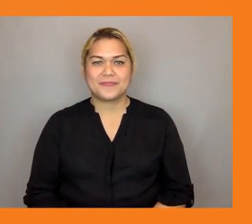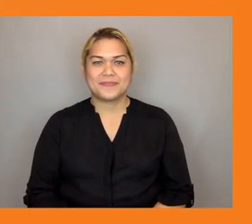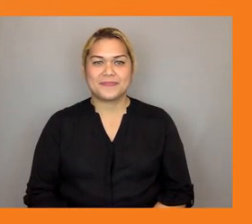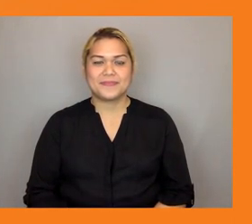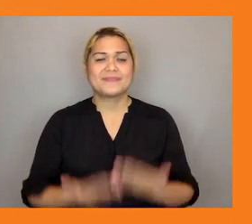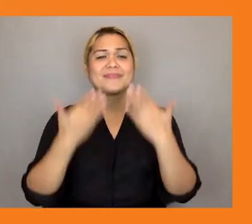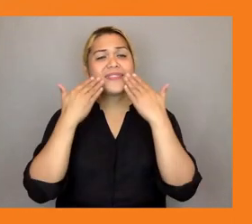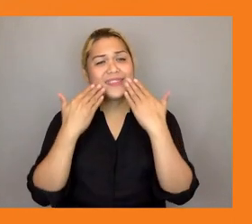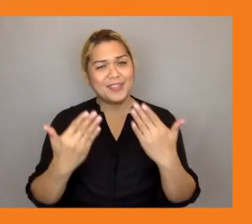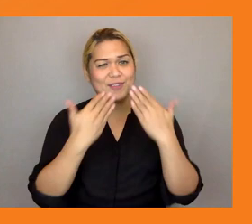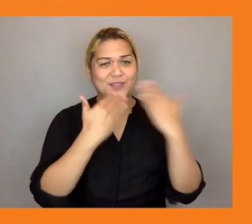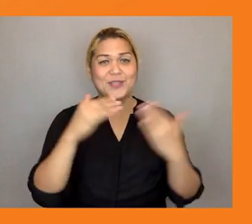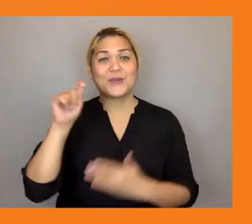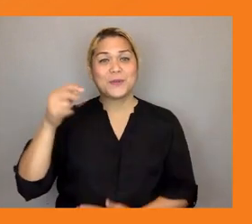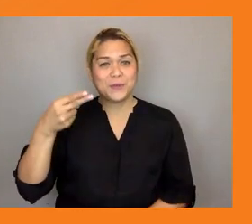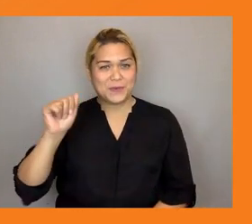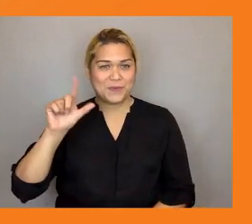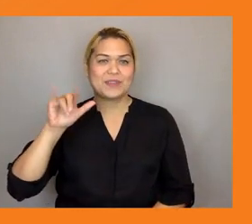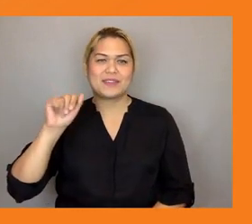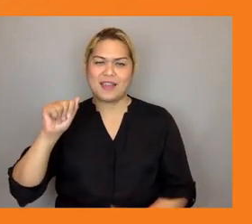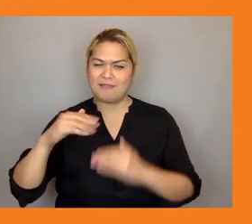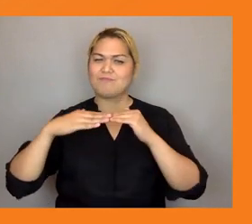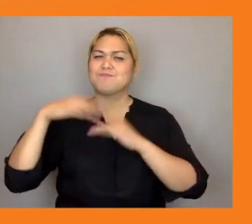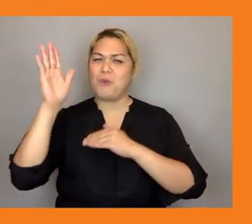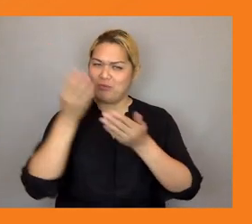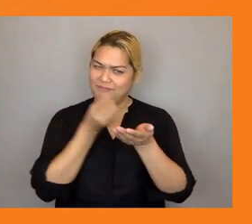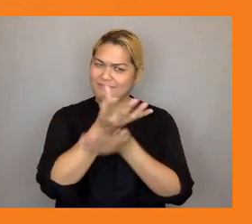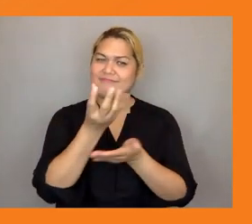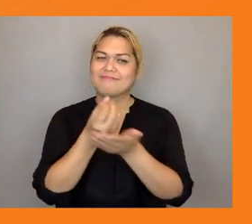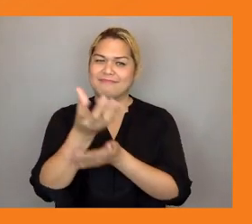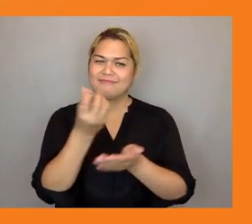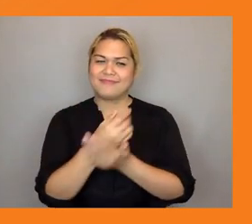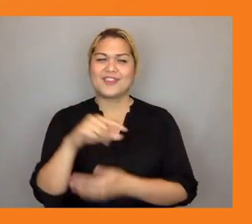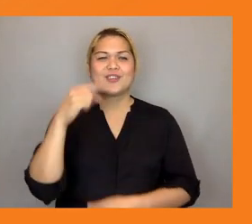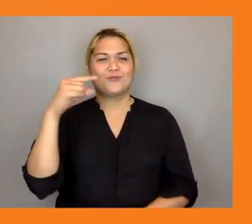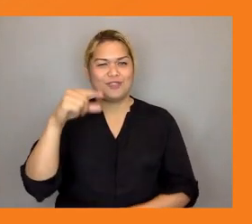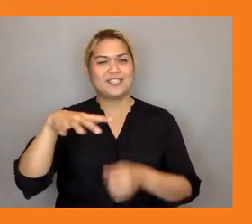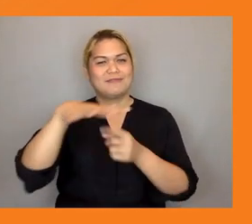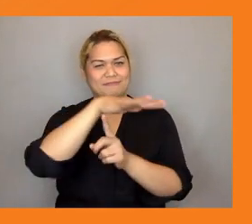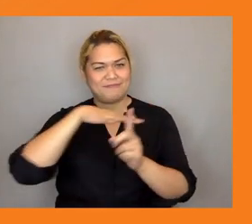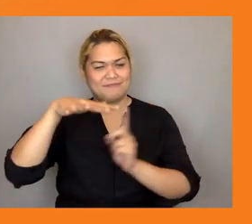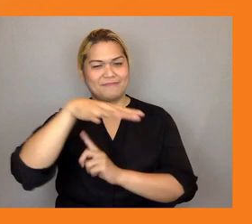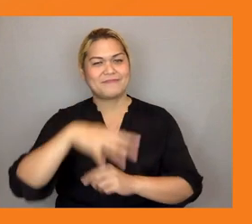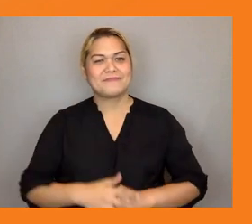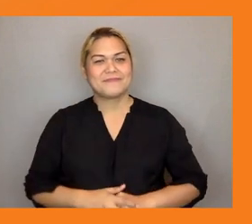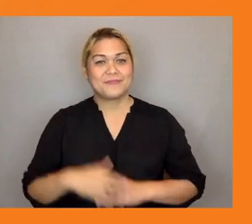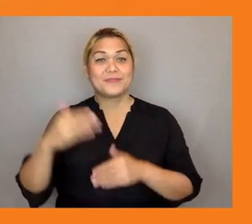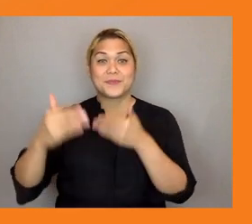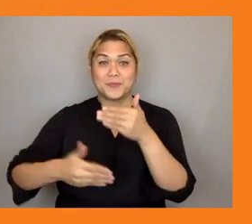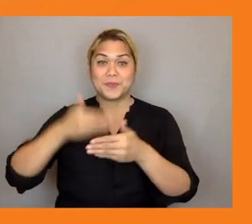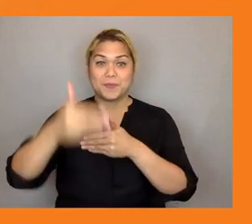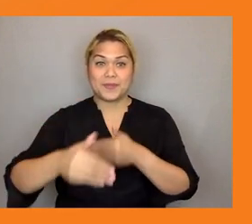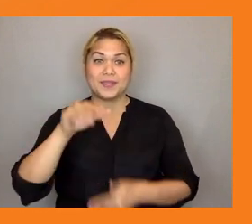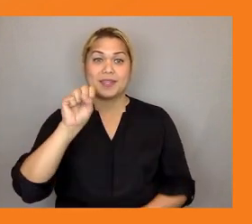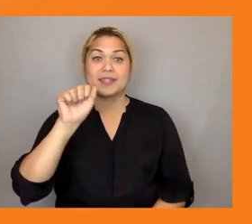giving us more information about that um i'm gonna give this back to saibon for our next steps yes